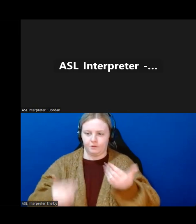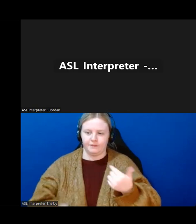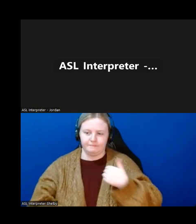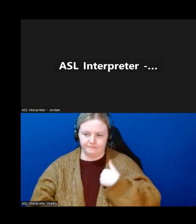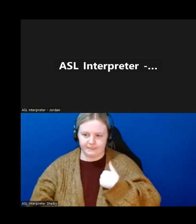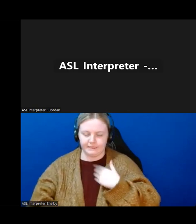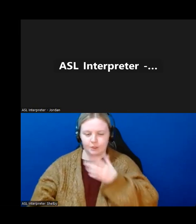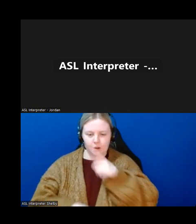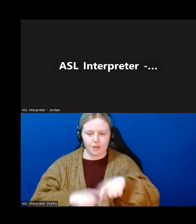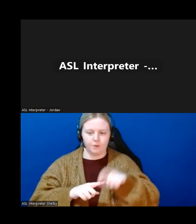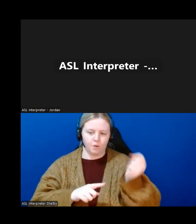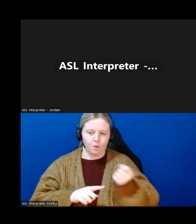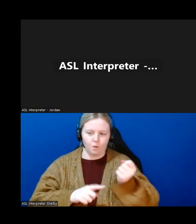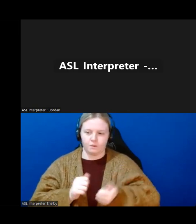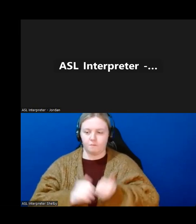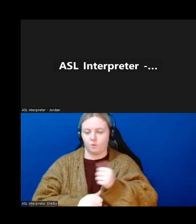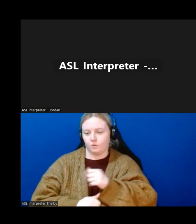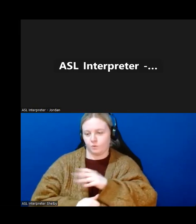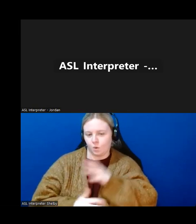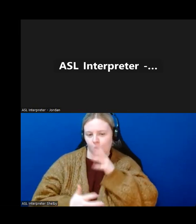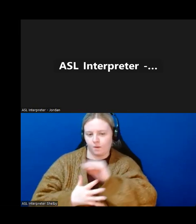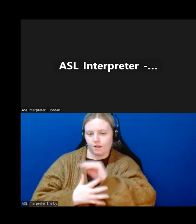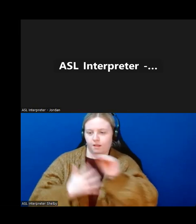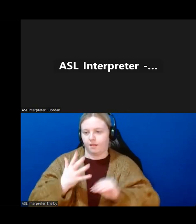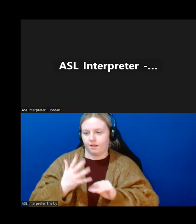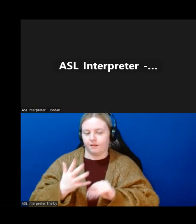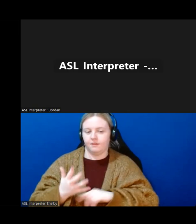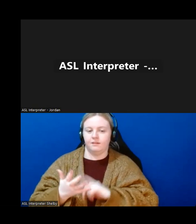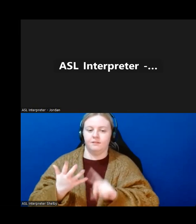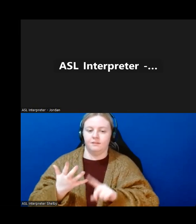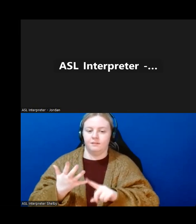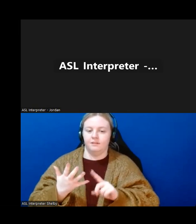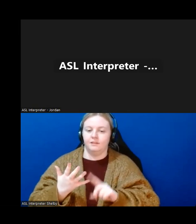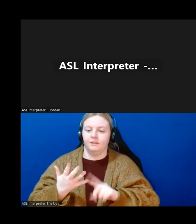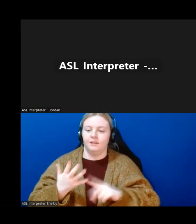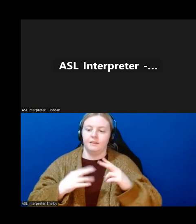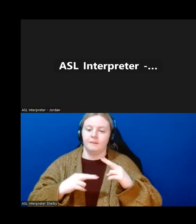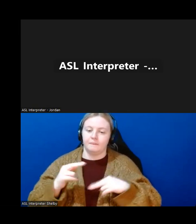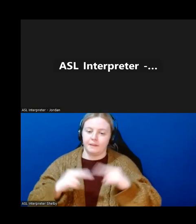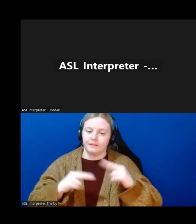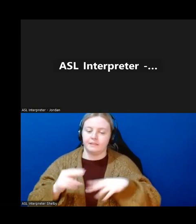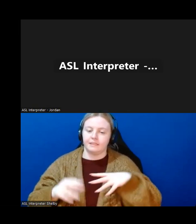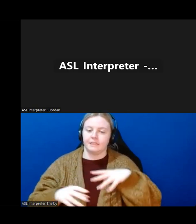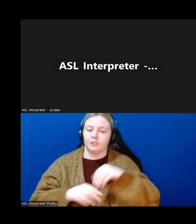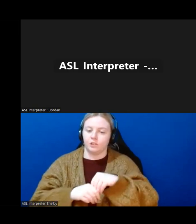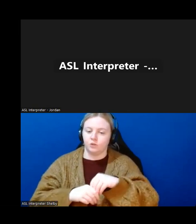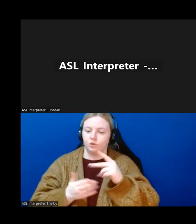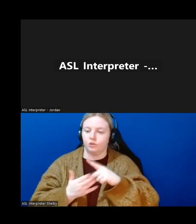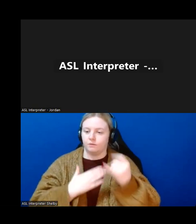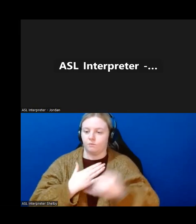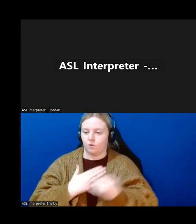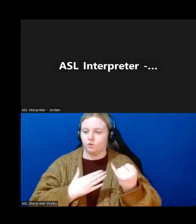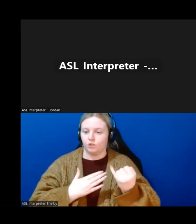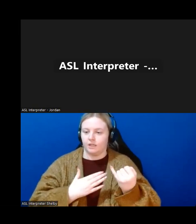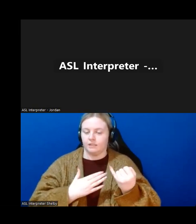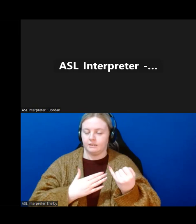I'm going to skip that. We also have our Building Community Inclusion Project. That one's a mouthful